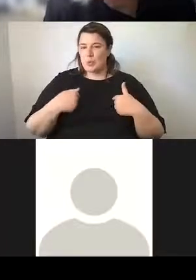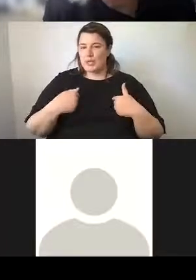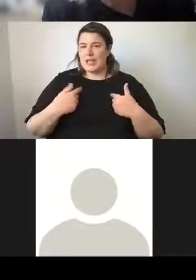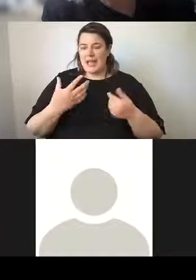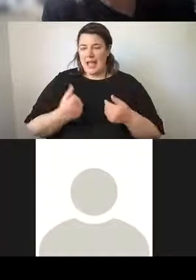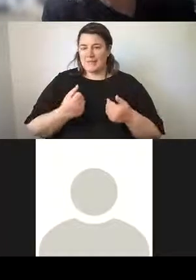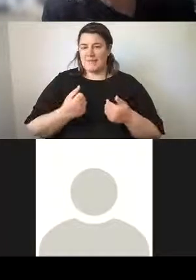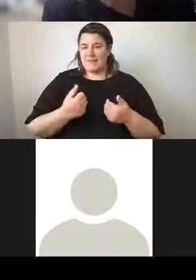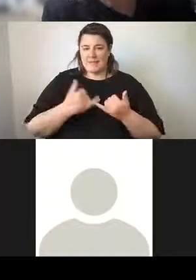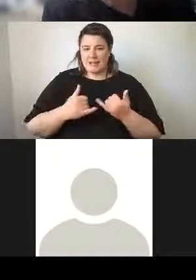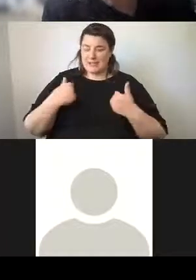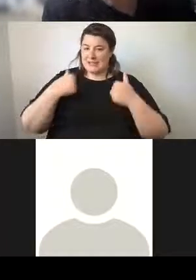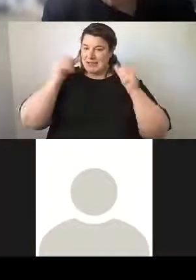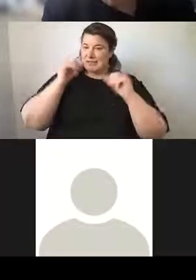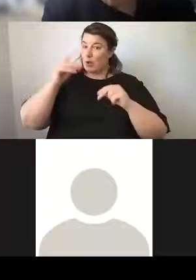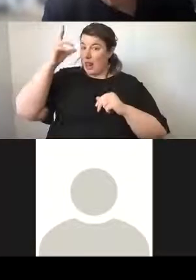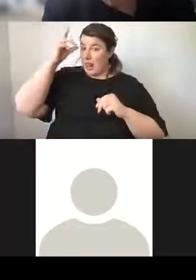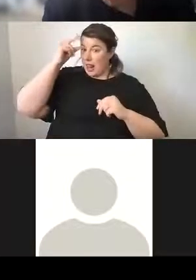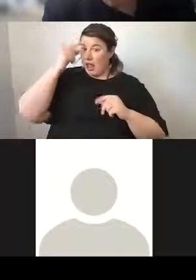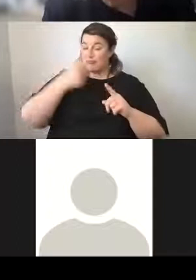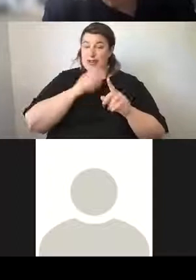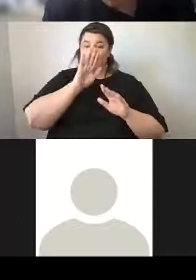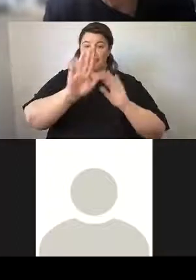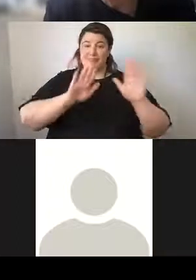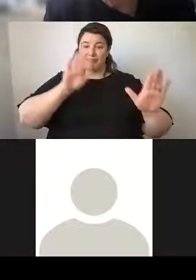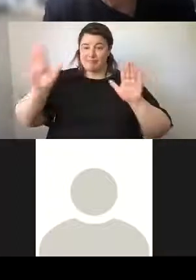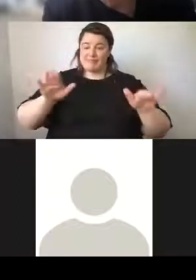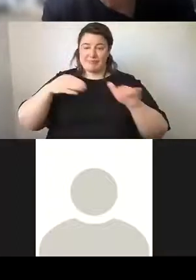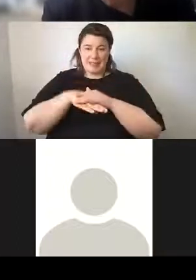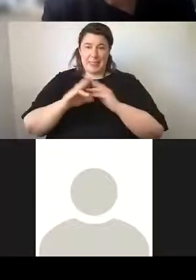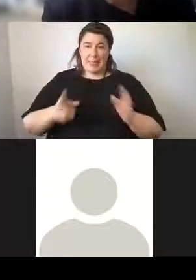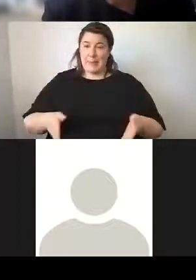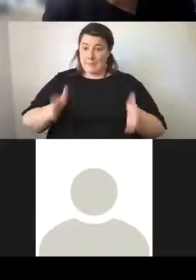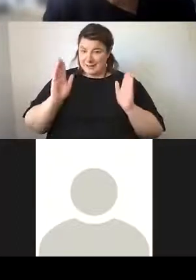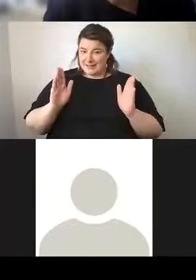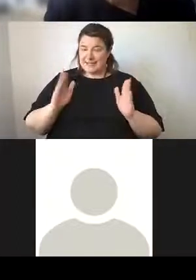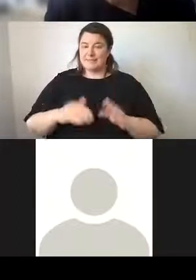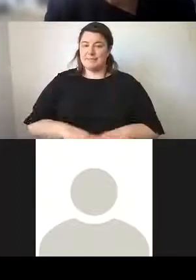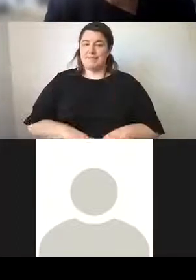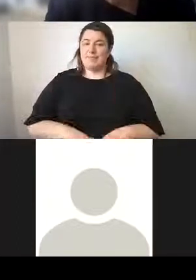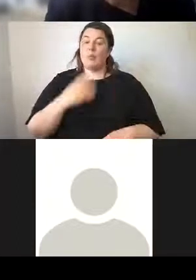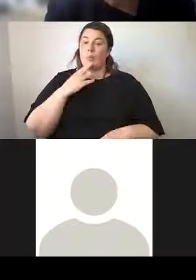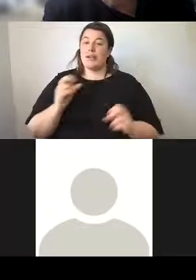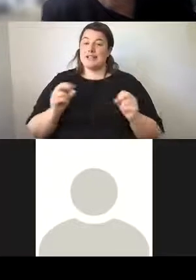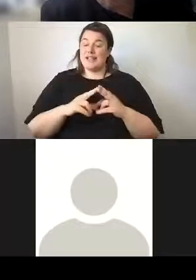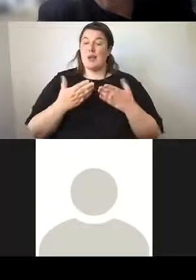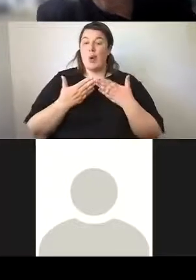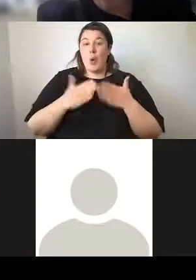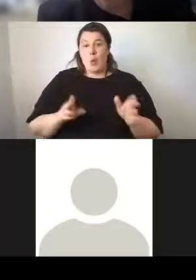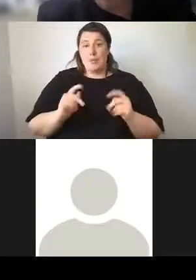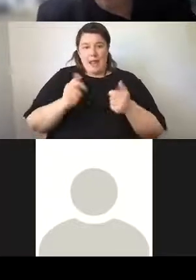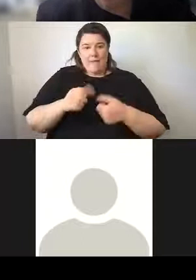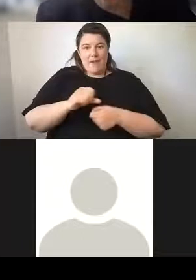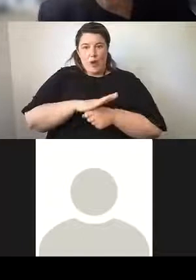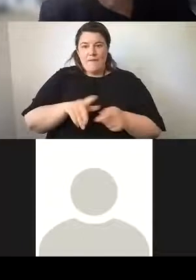very successful library and exhibition space in the building. And when Sydney reopens again, we'll be looking